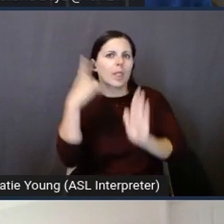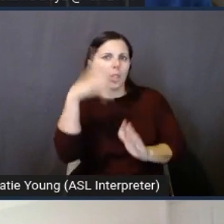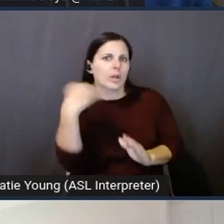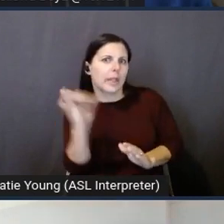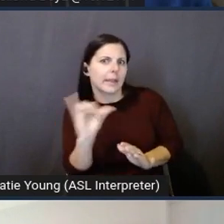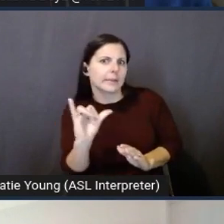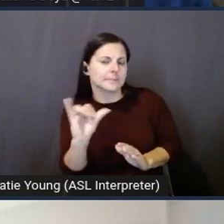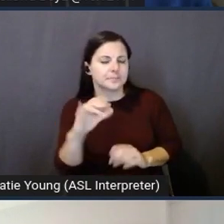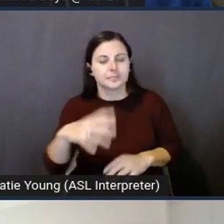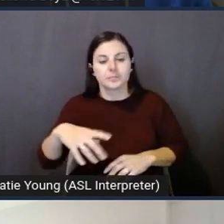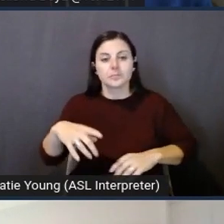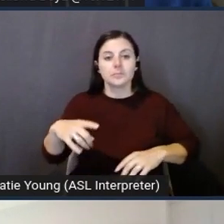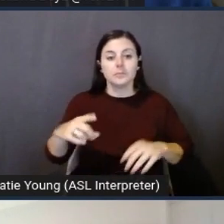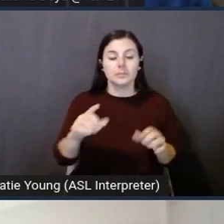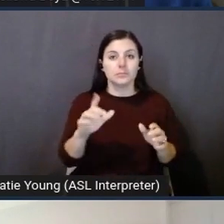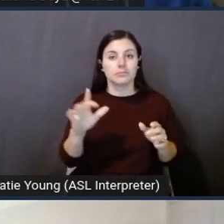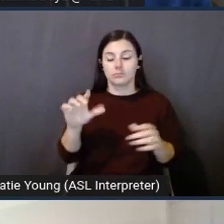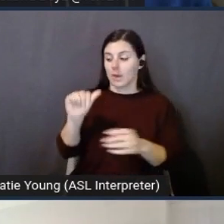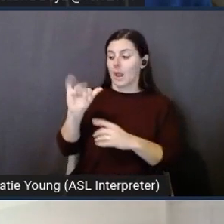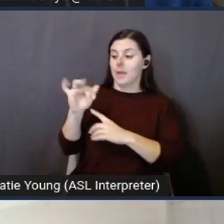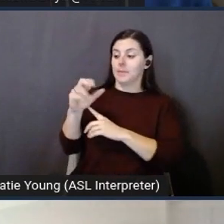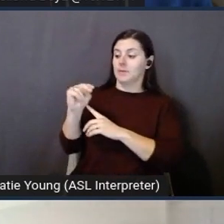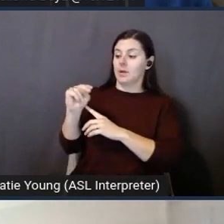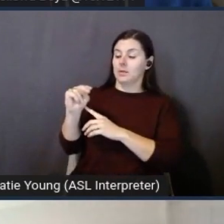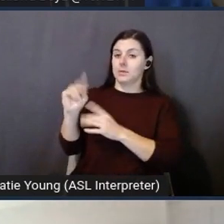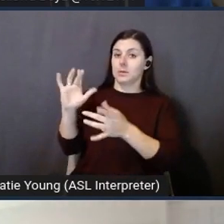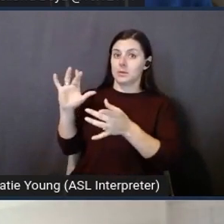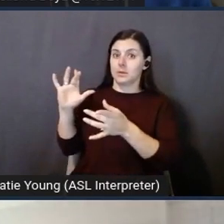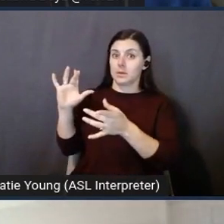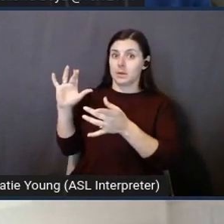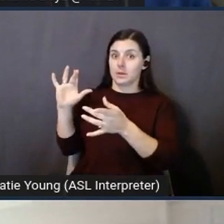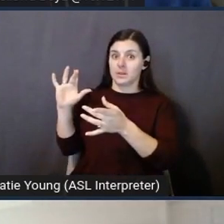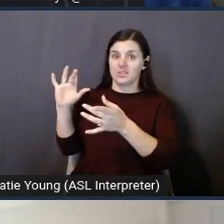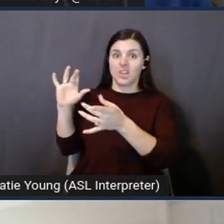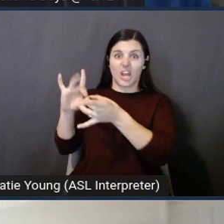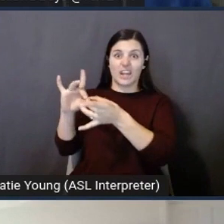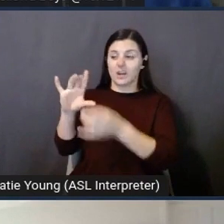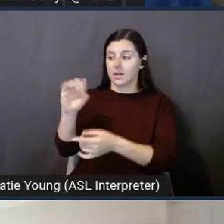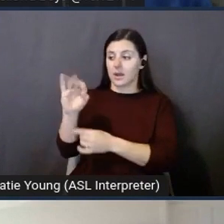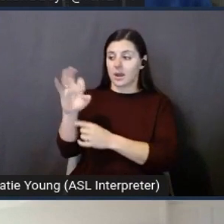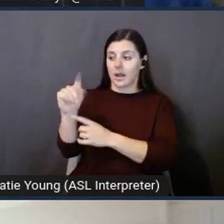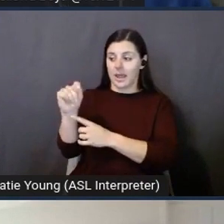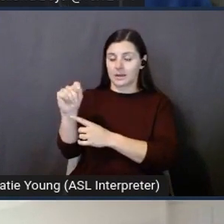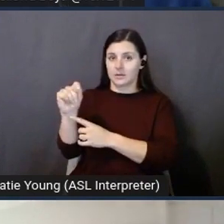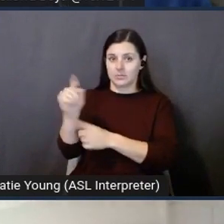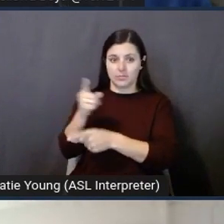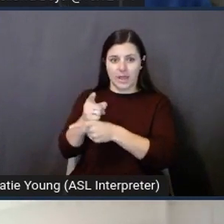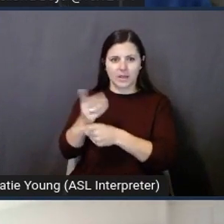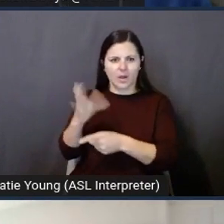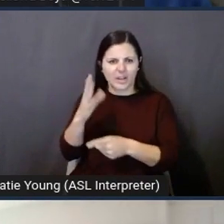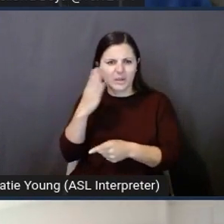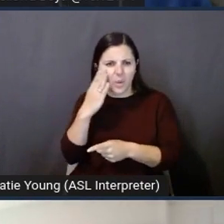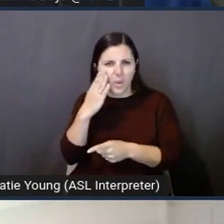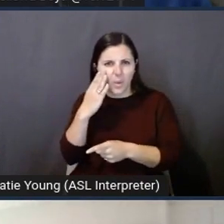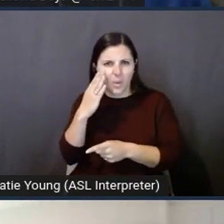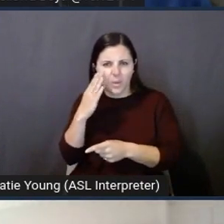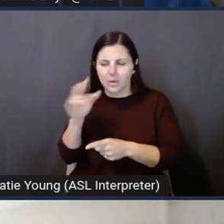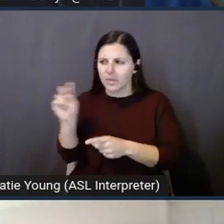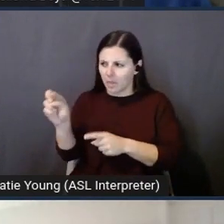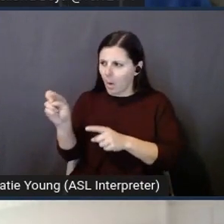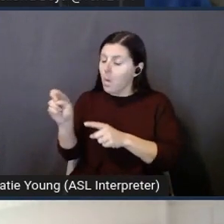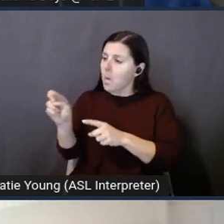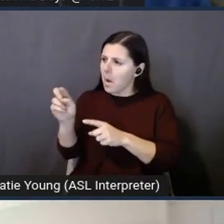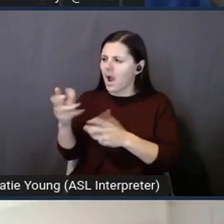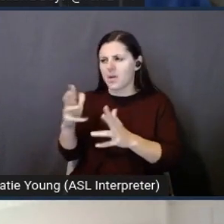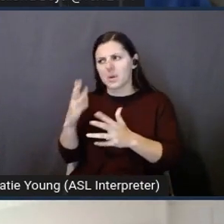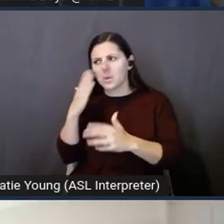go into Amazon Connect. And that's where some of the pieces might be already familiar to you. And some are